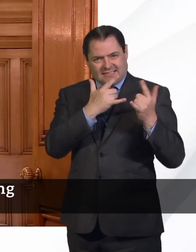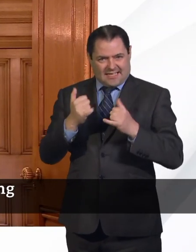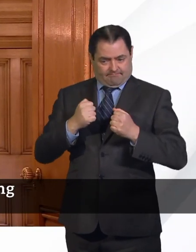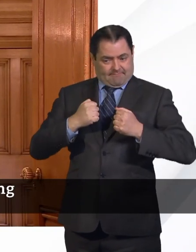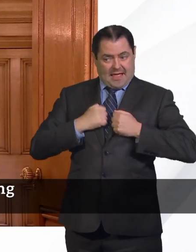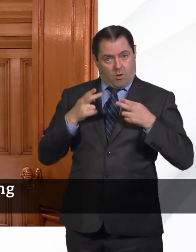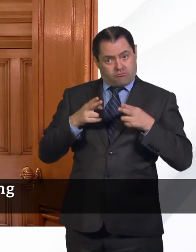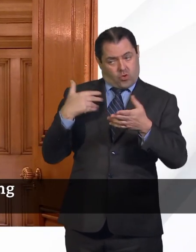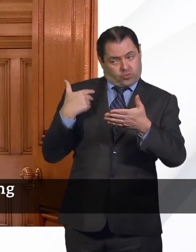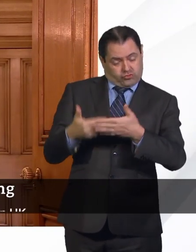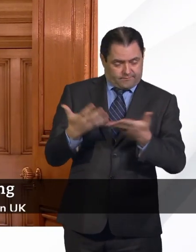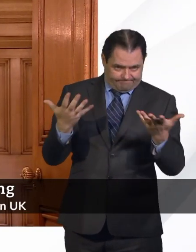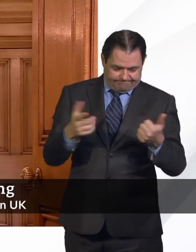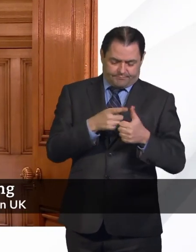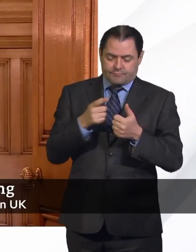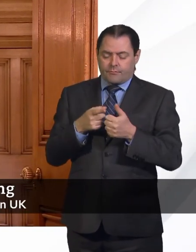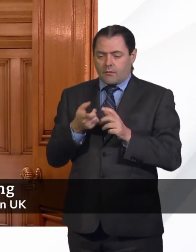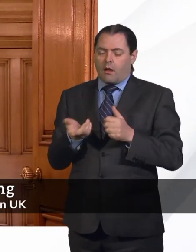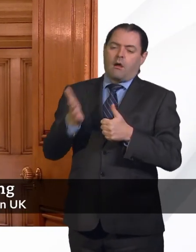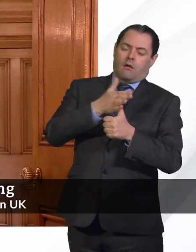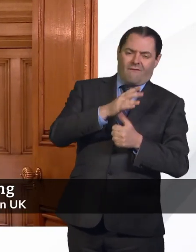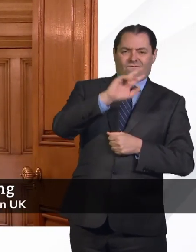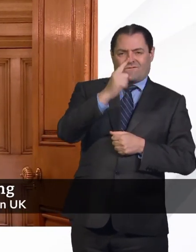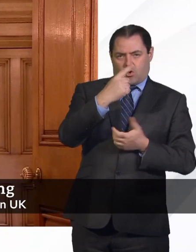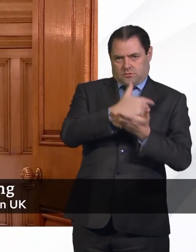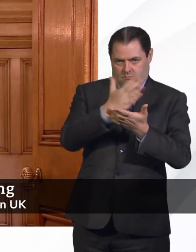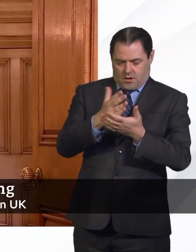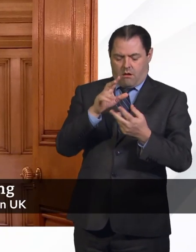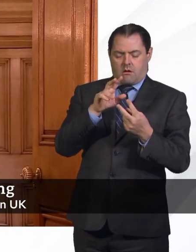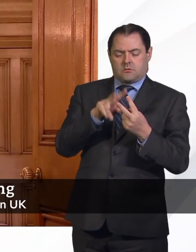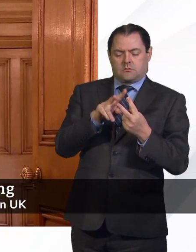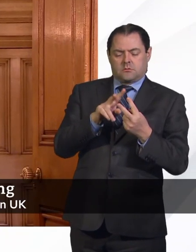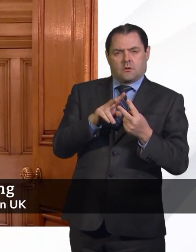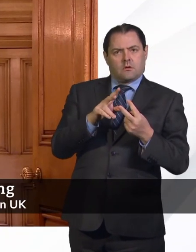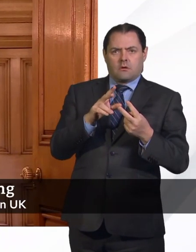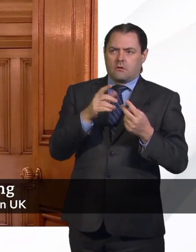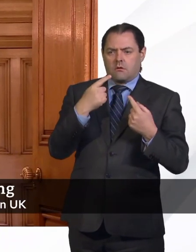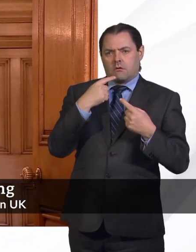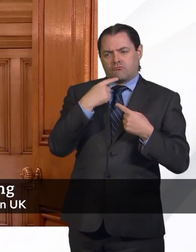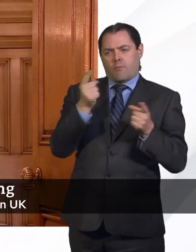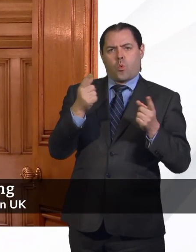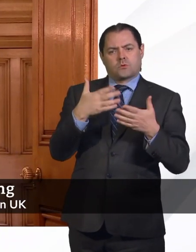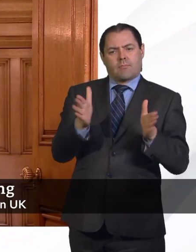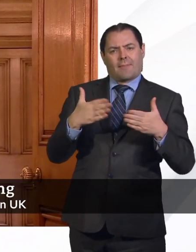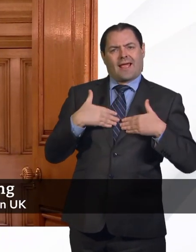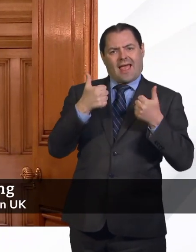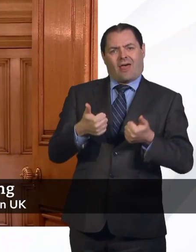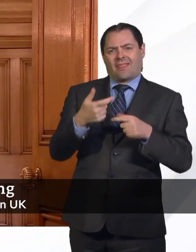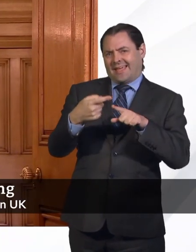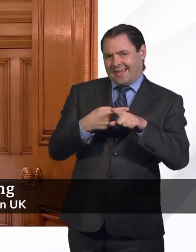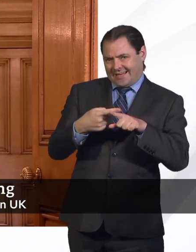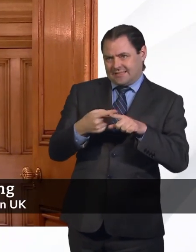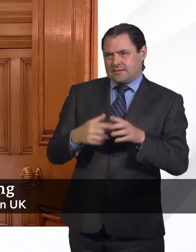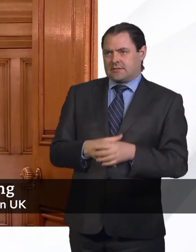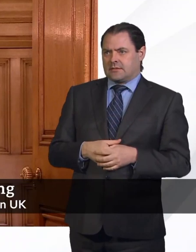we've taken. On the first part of your question about the report from Public Health England, I think